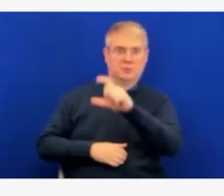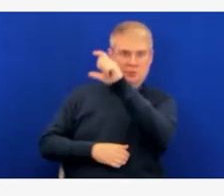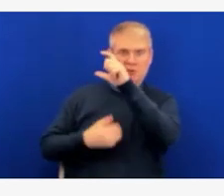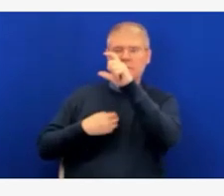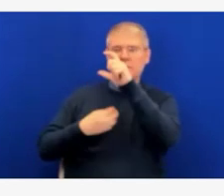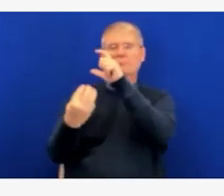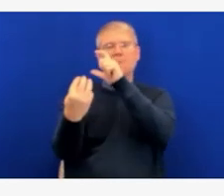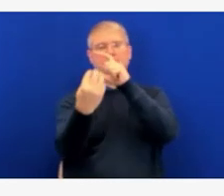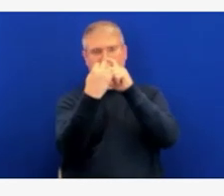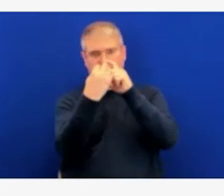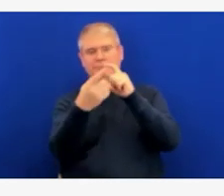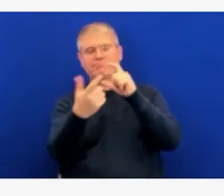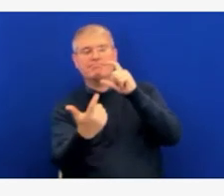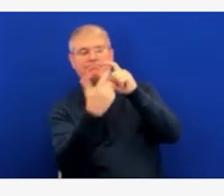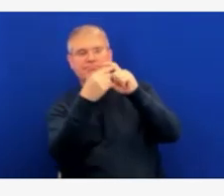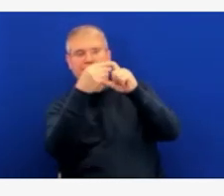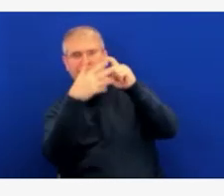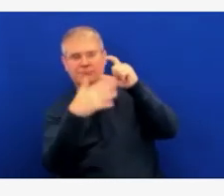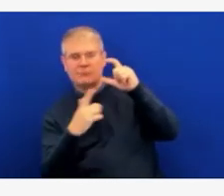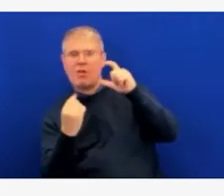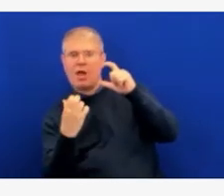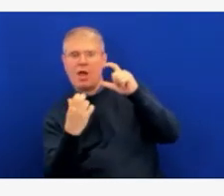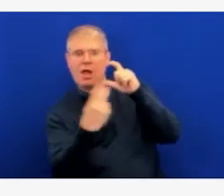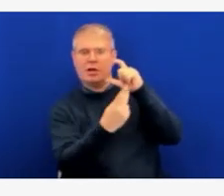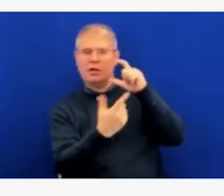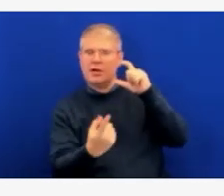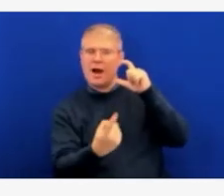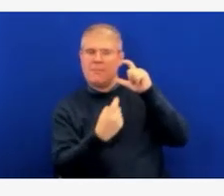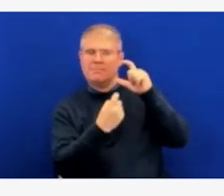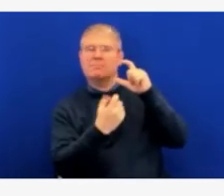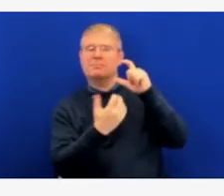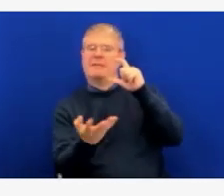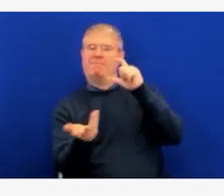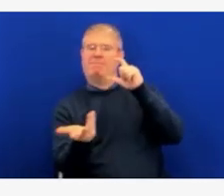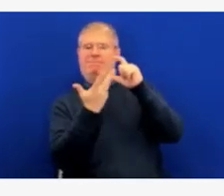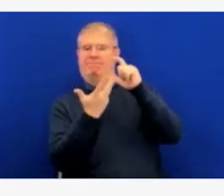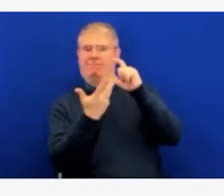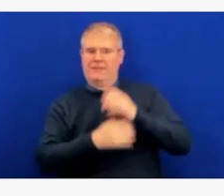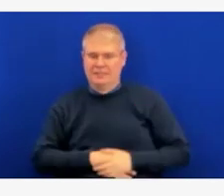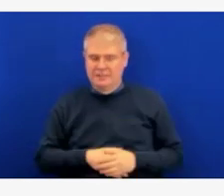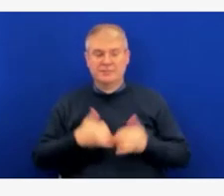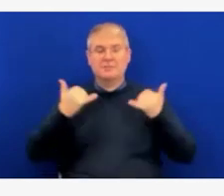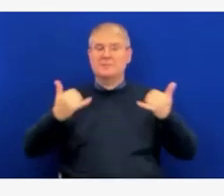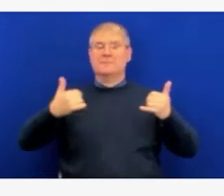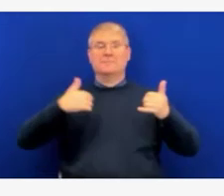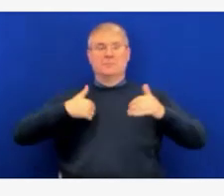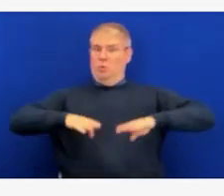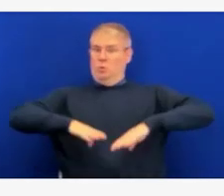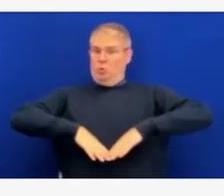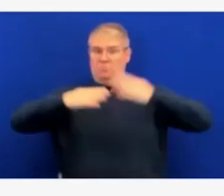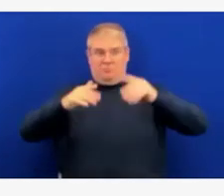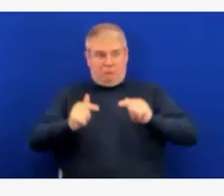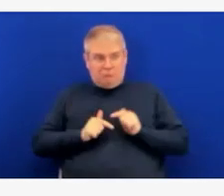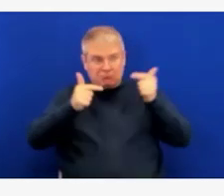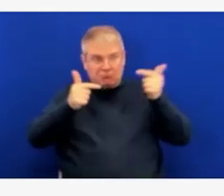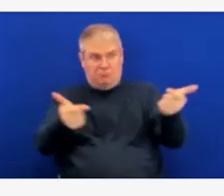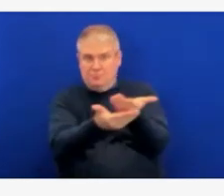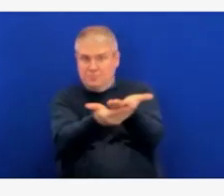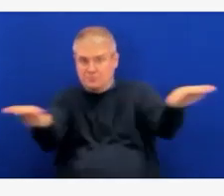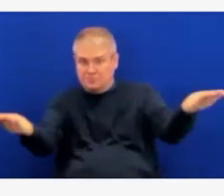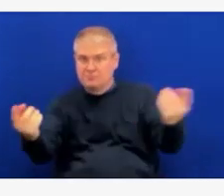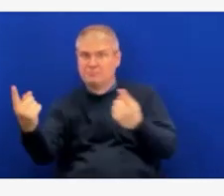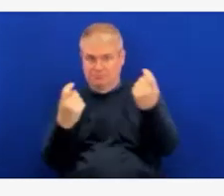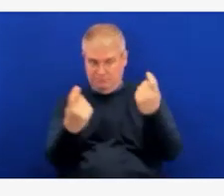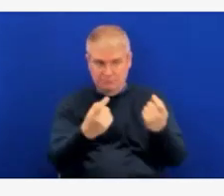So with that, we will now take questions from the media. Please raise your hand in WebEx or type your question into the chat